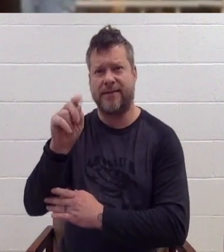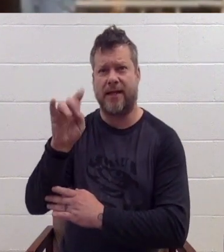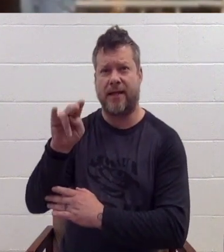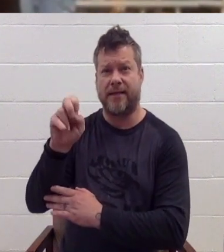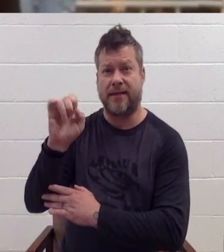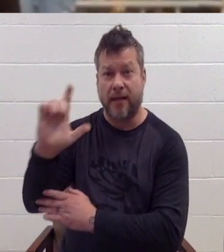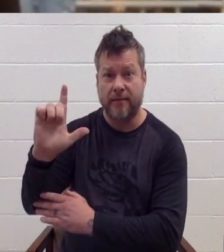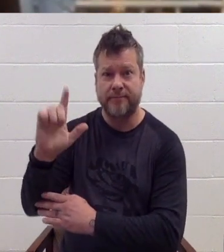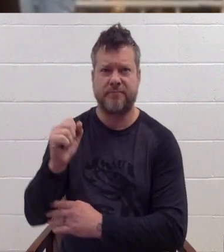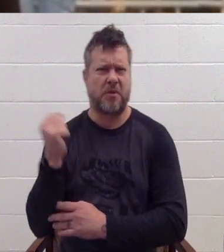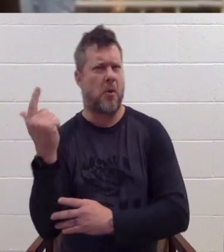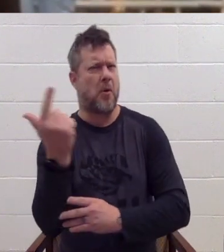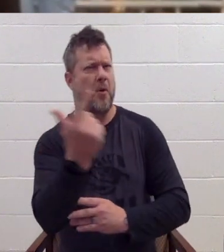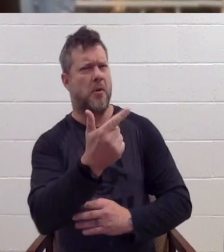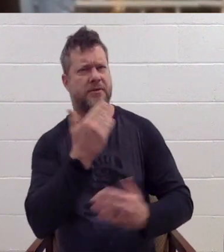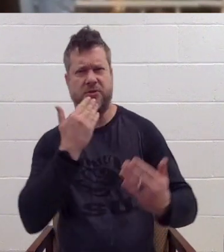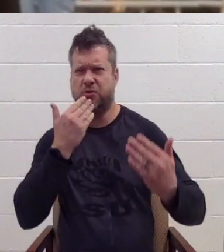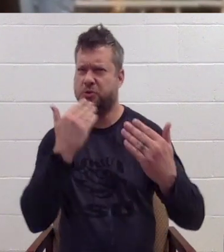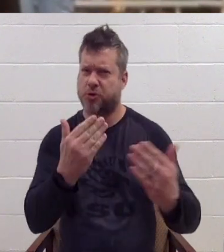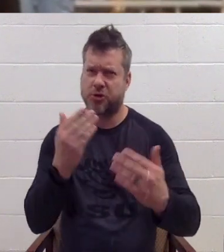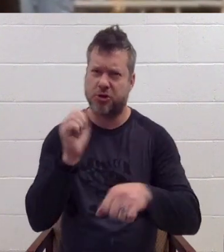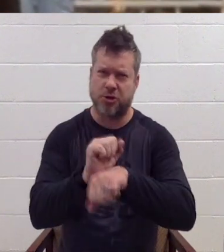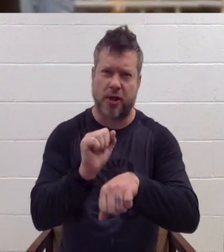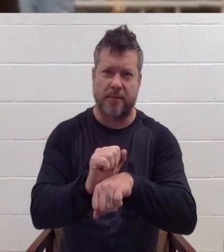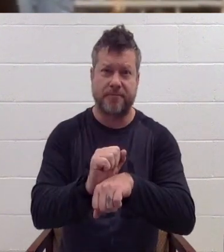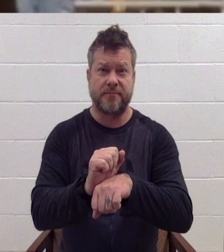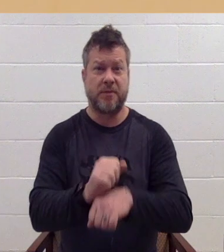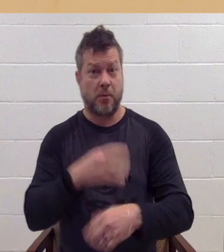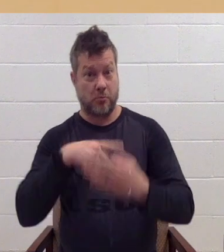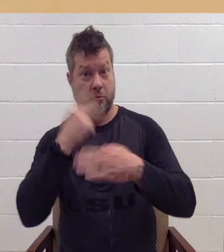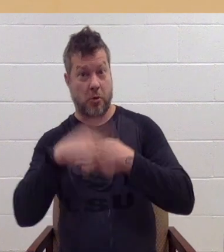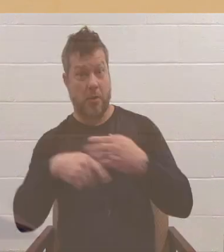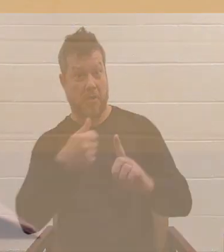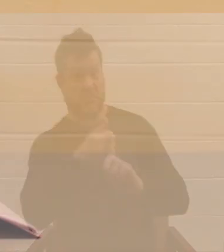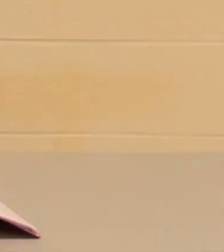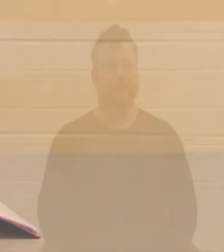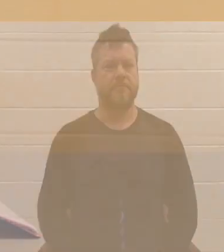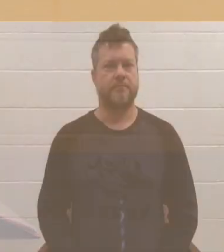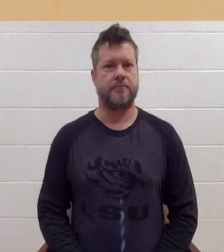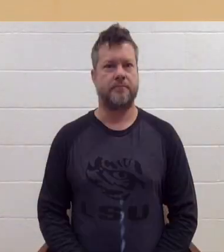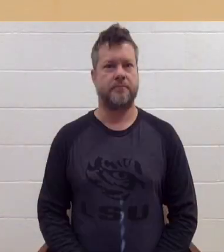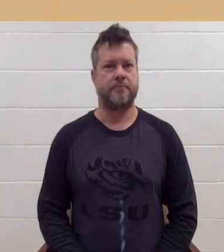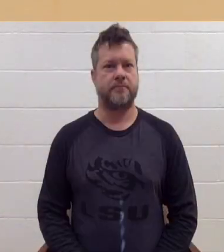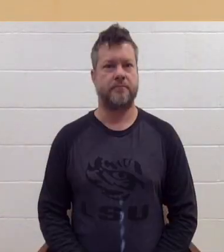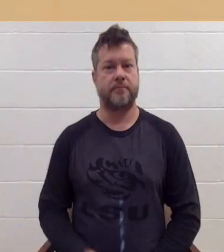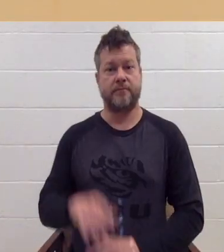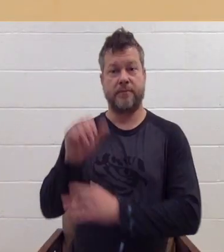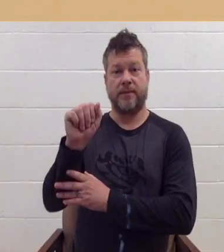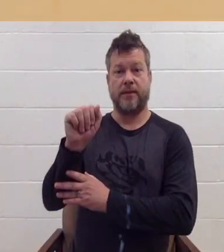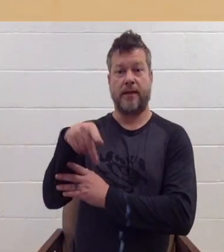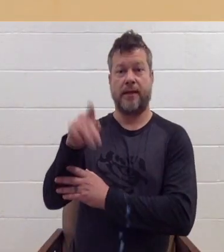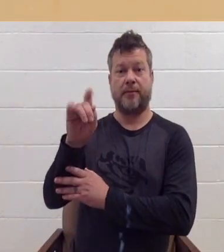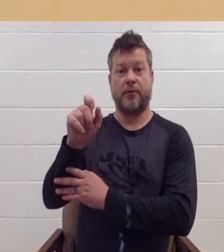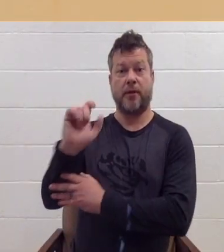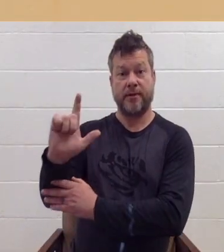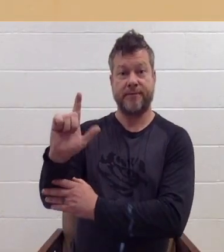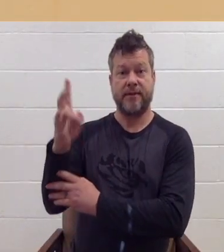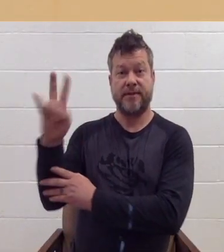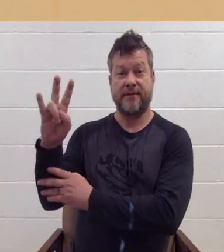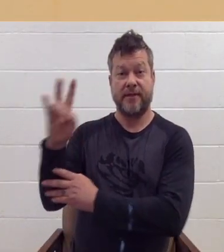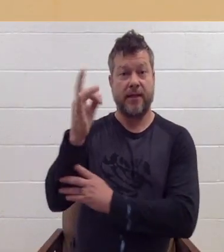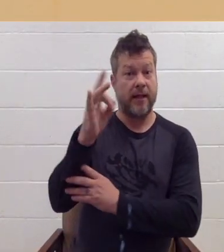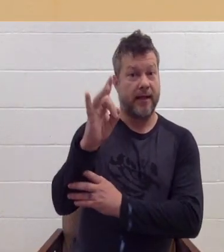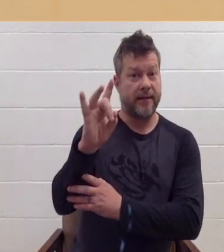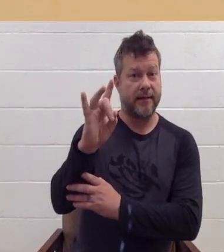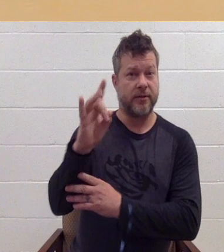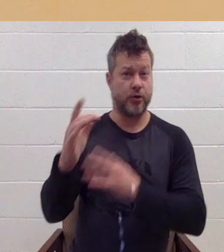Everyone did a great job. It was a successful program. On April 17th and 18th, juniors took